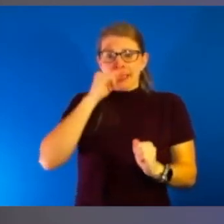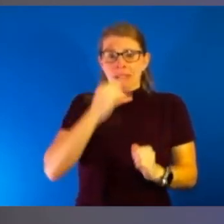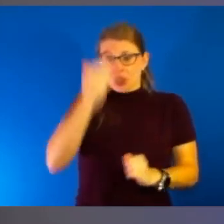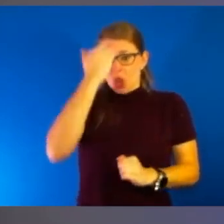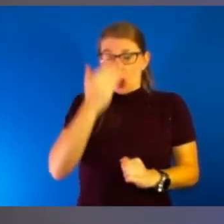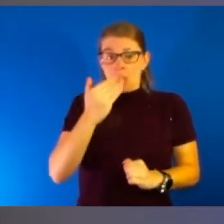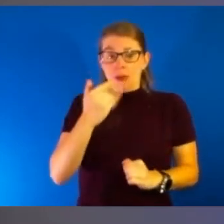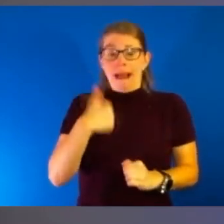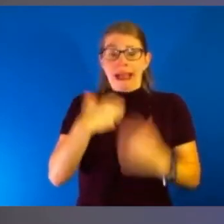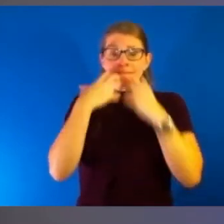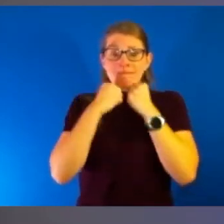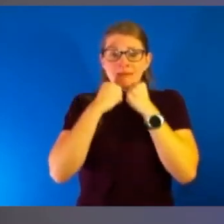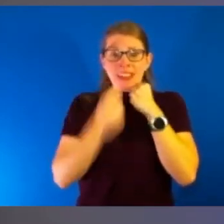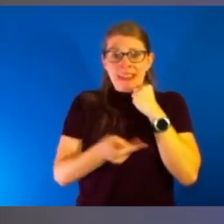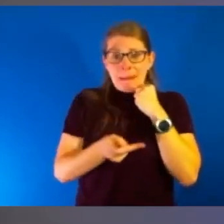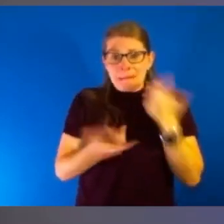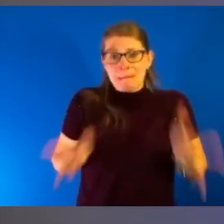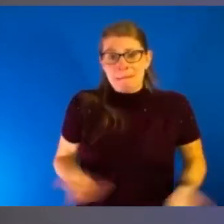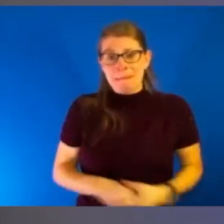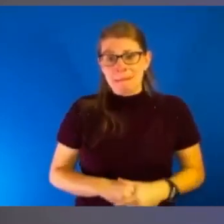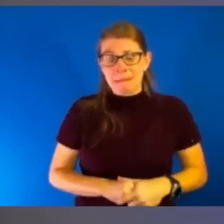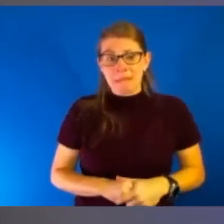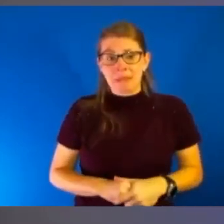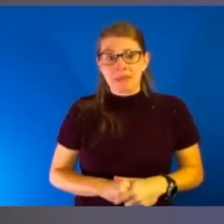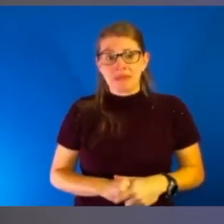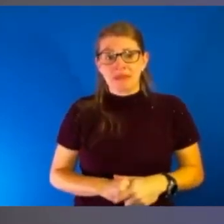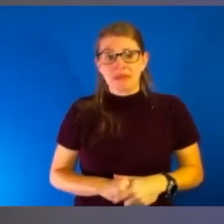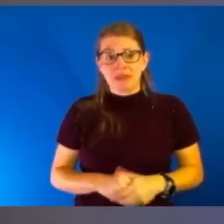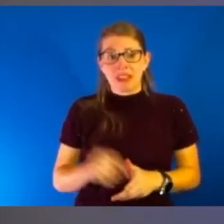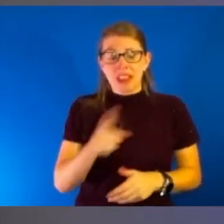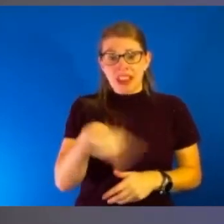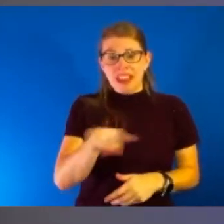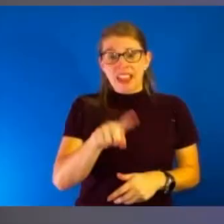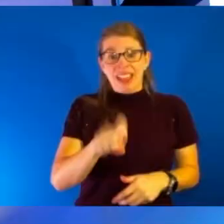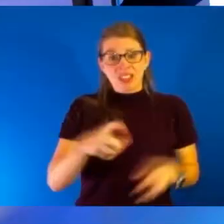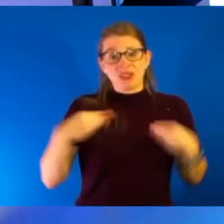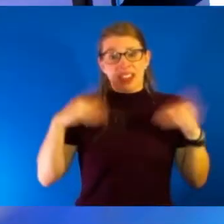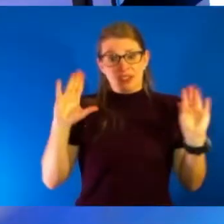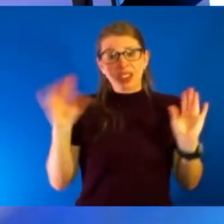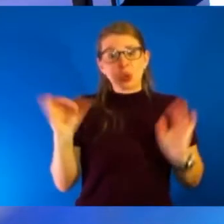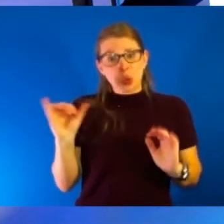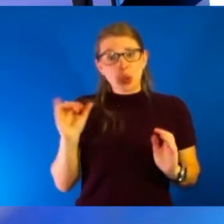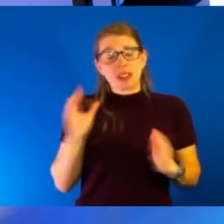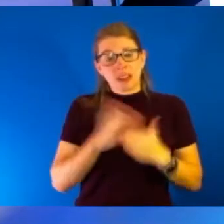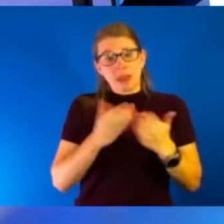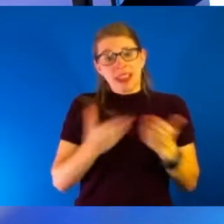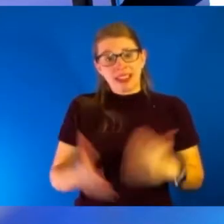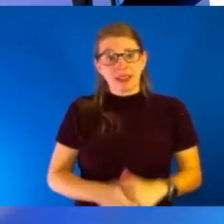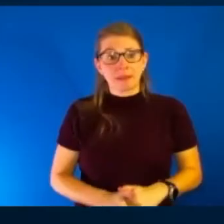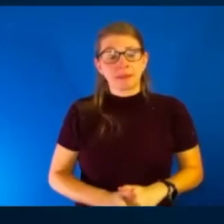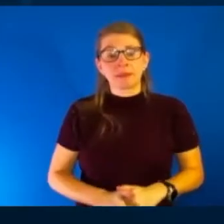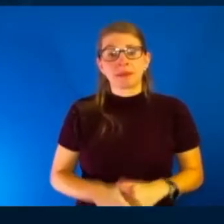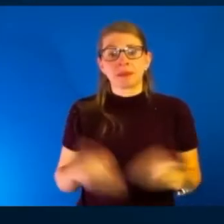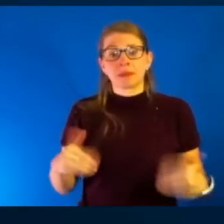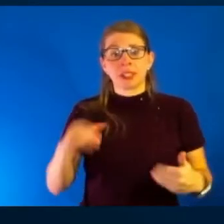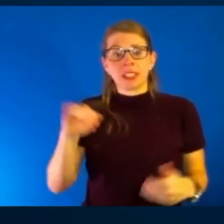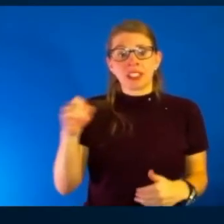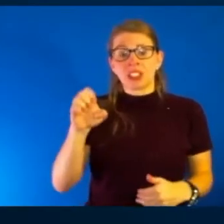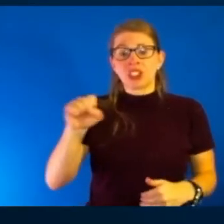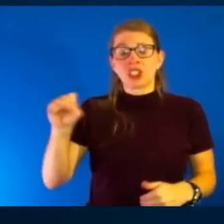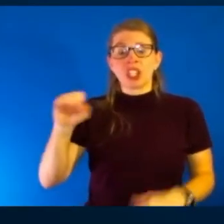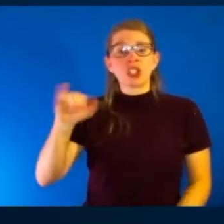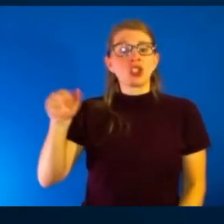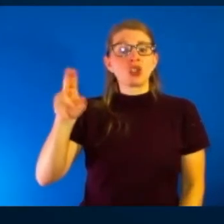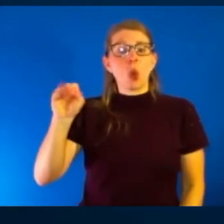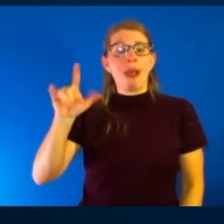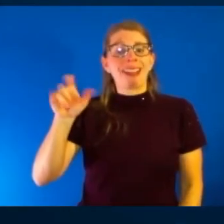And and that actually that they've had to make sacrifices too. We all have Emily, Jess, Joellen wants